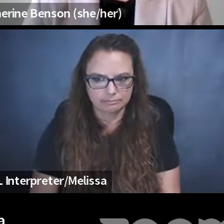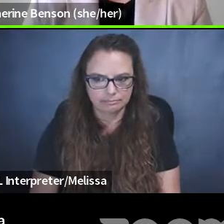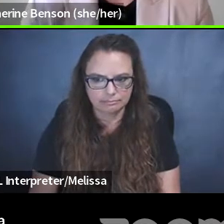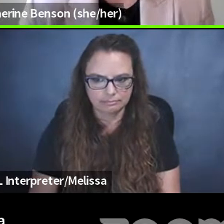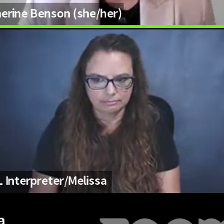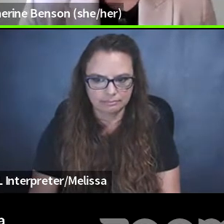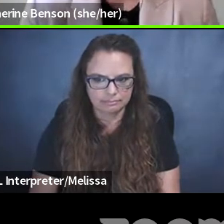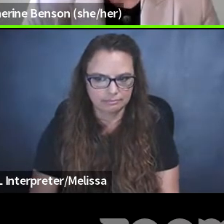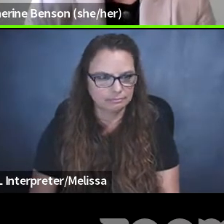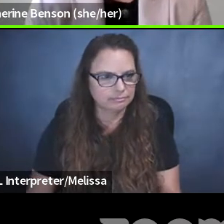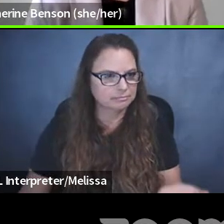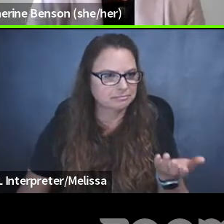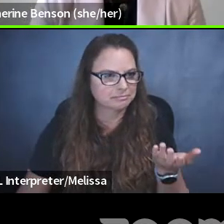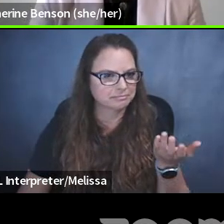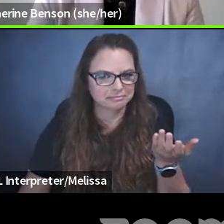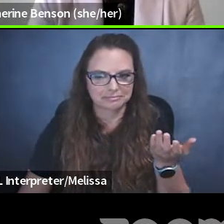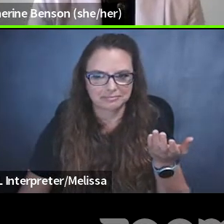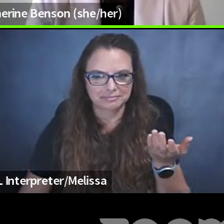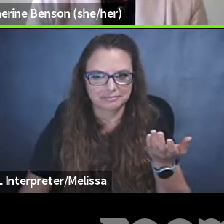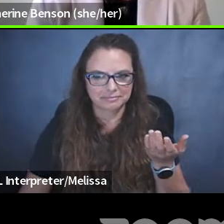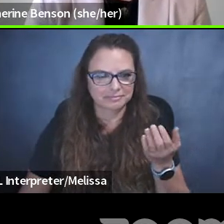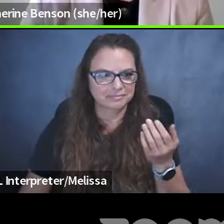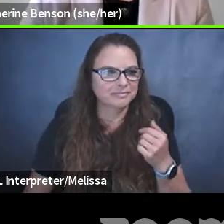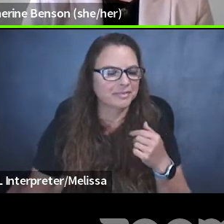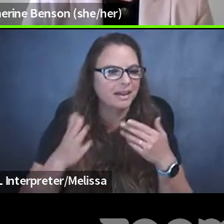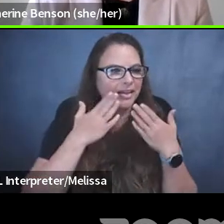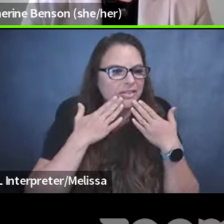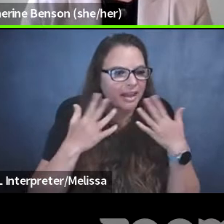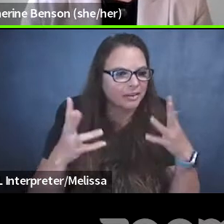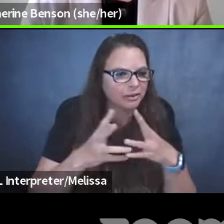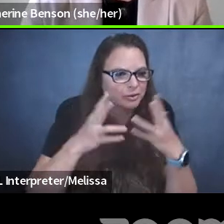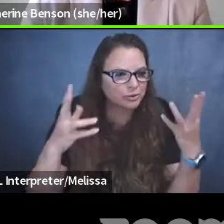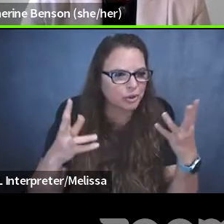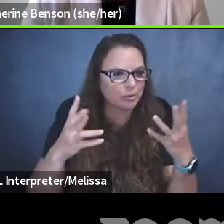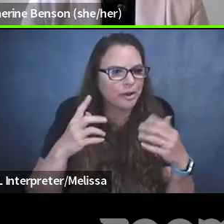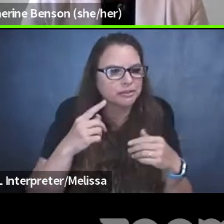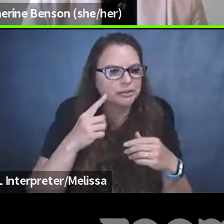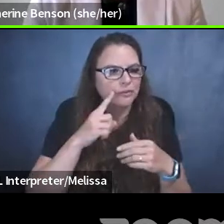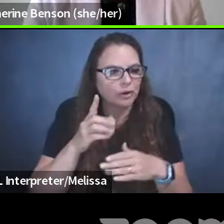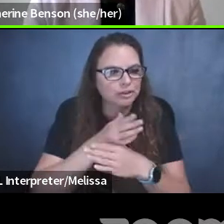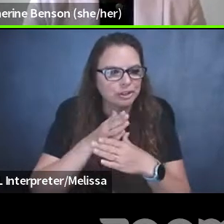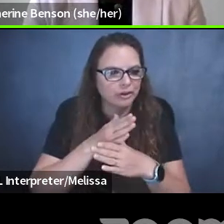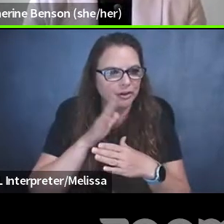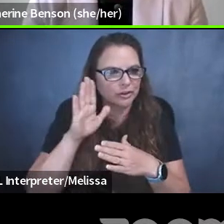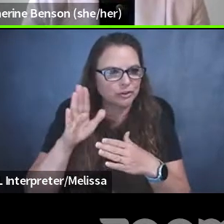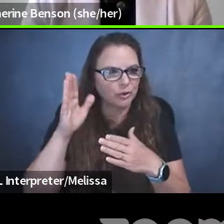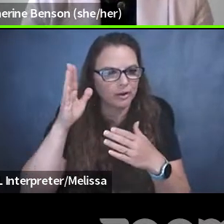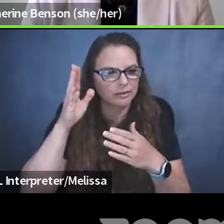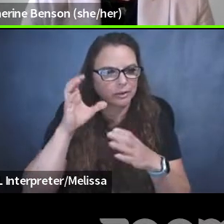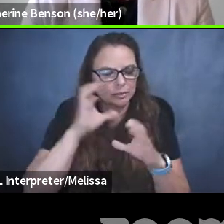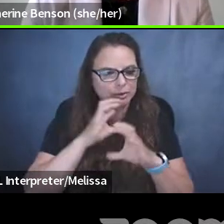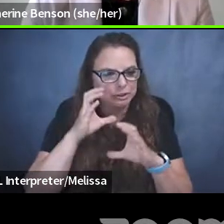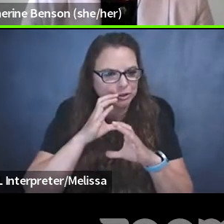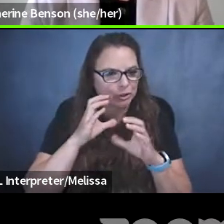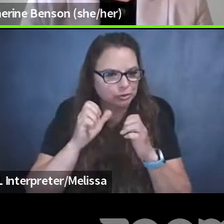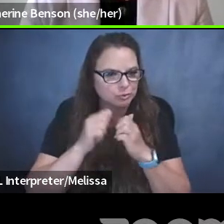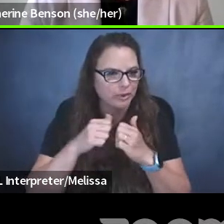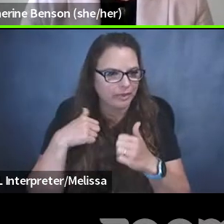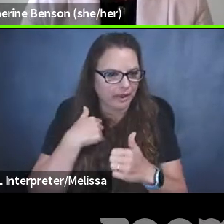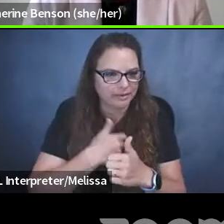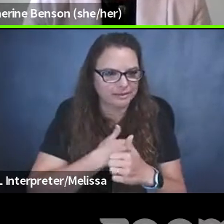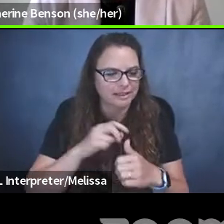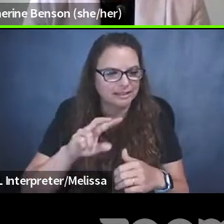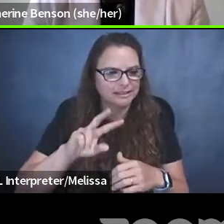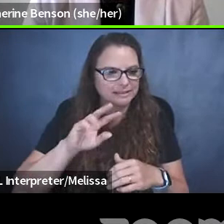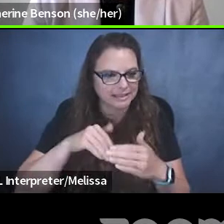Thank you so much, Mara, for sharing your informative research on this topic with us. Next, I'd like to introduce two very